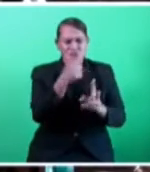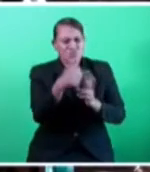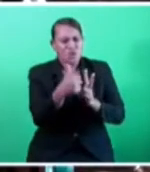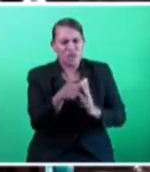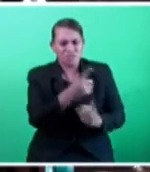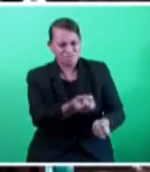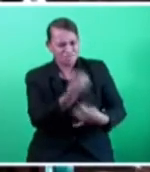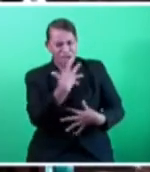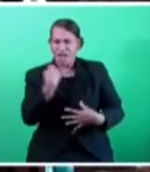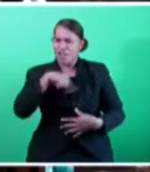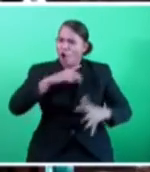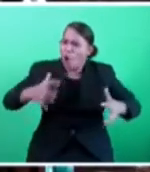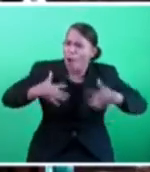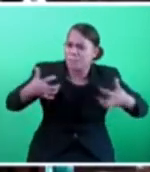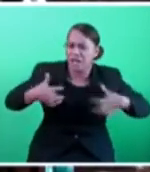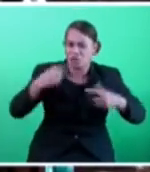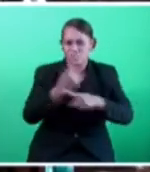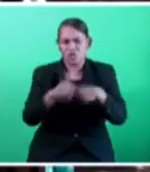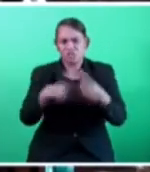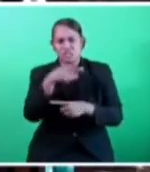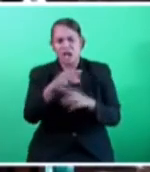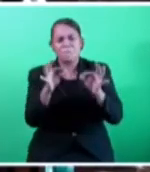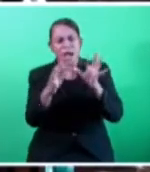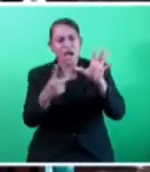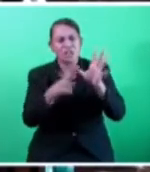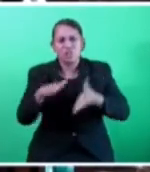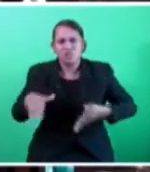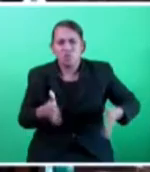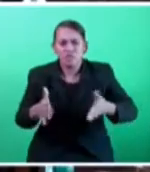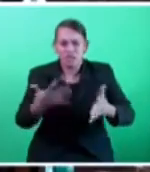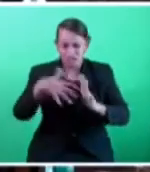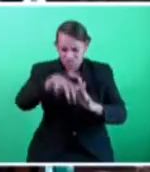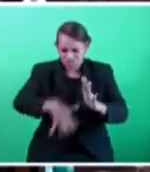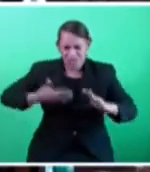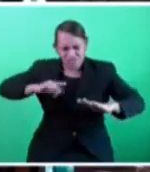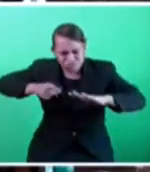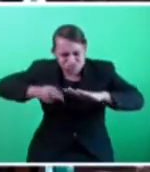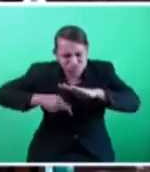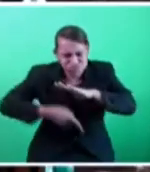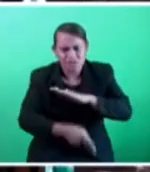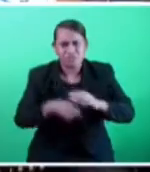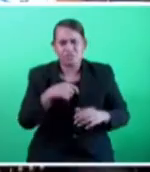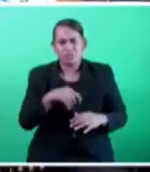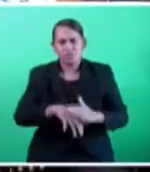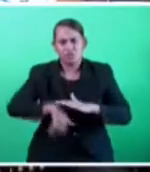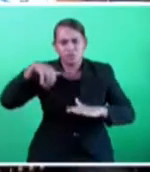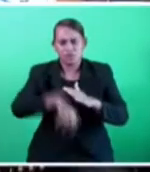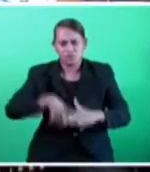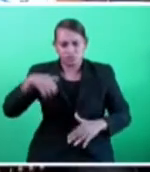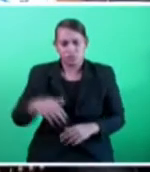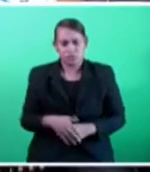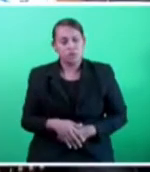complaining about the Mba River mining. Thank you. Honourable Member, don't deviate from what's that.